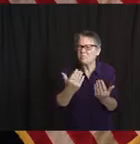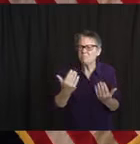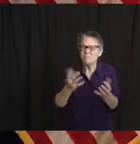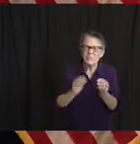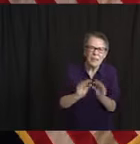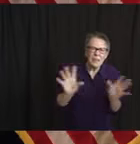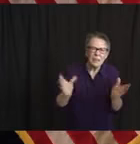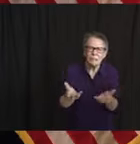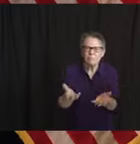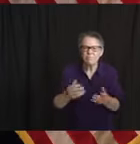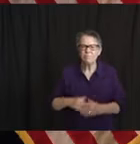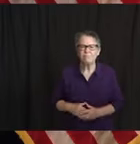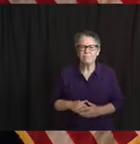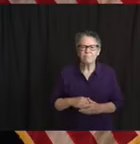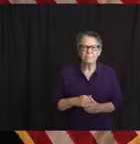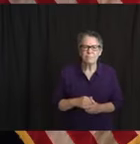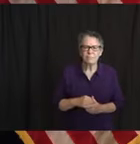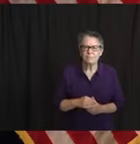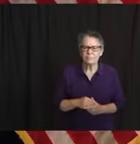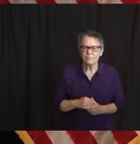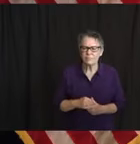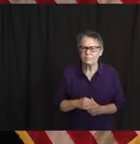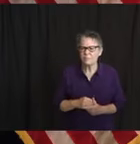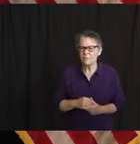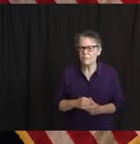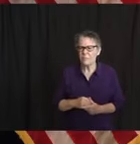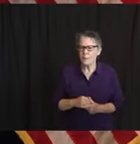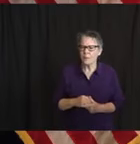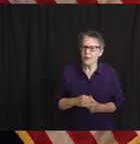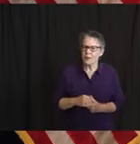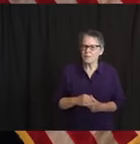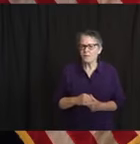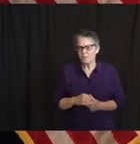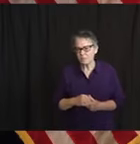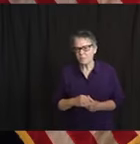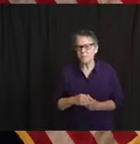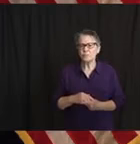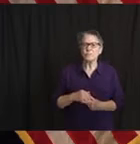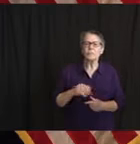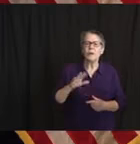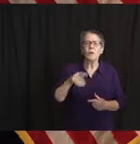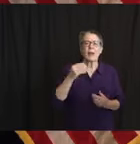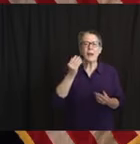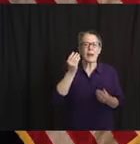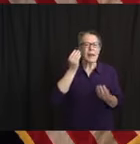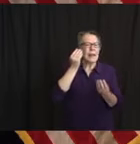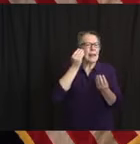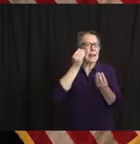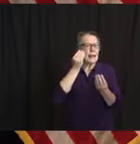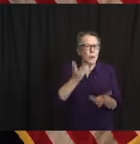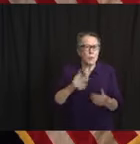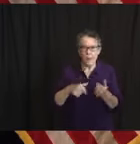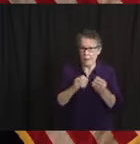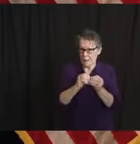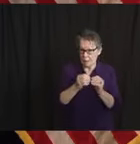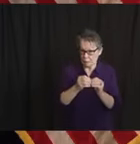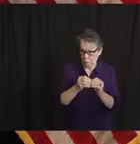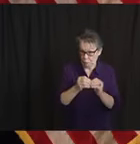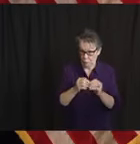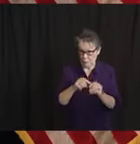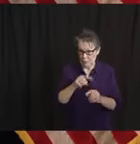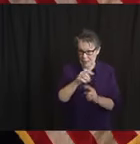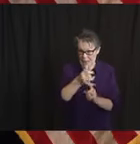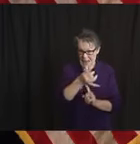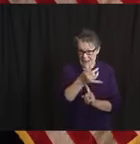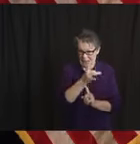the inflammatory. Judy said that there were 18 cases up from 15. Is that right? I'm sorry, 15 up from 12.